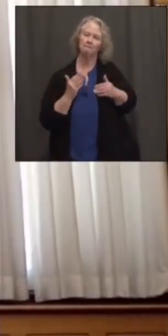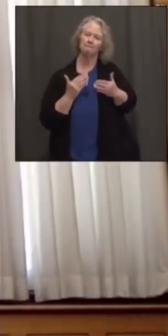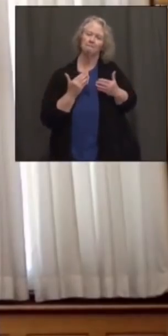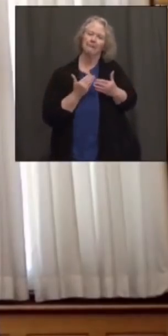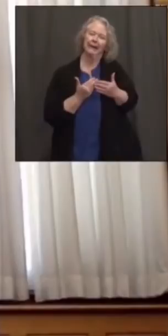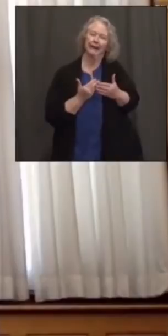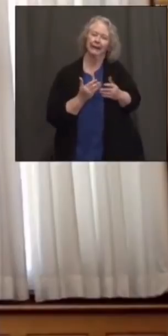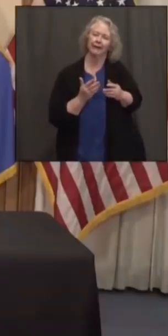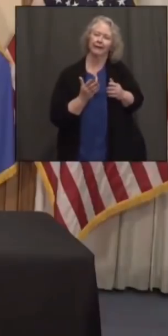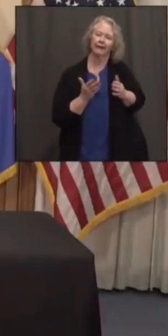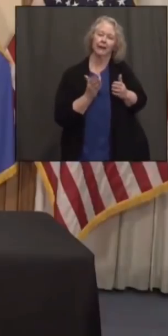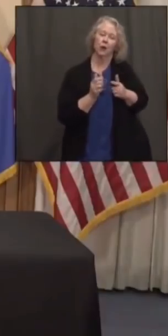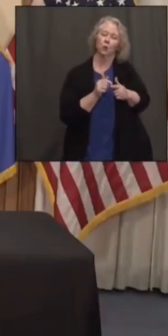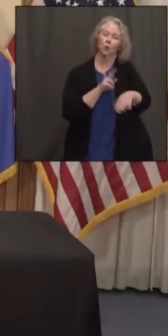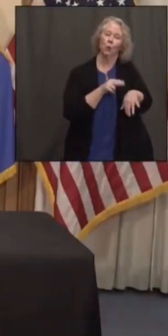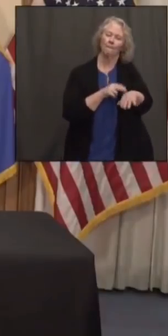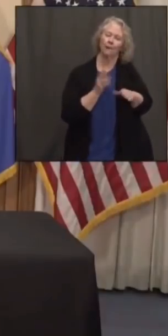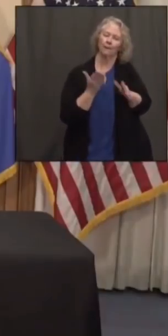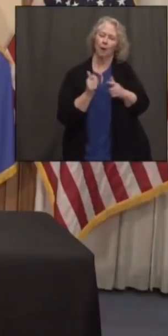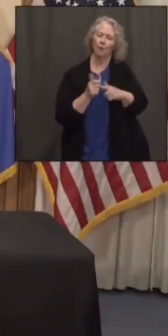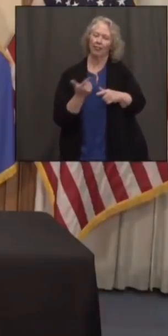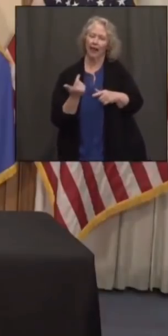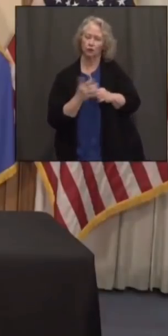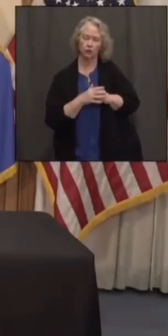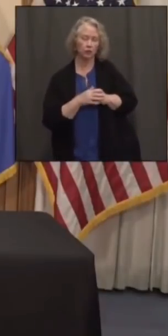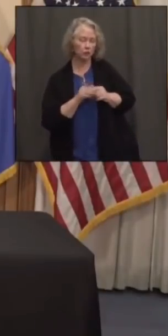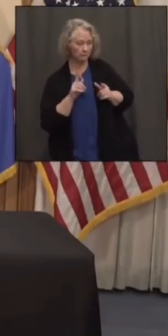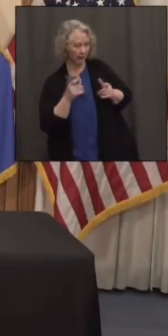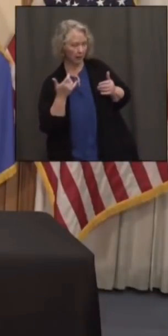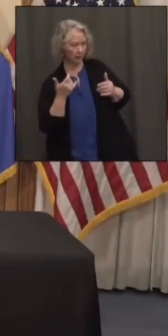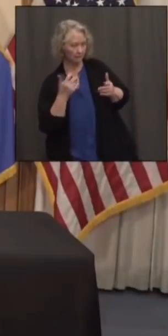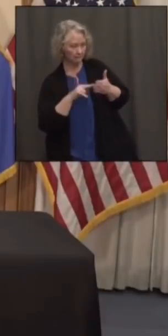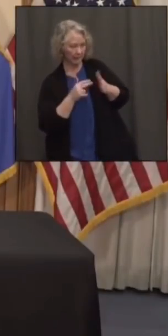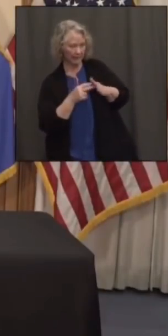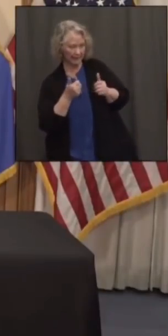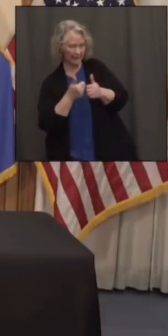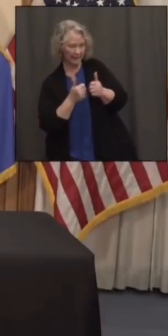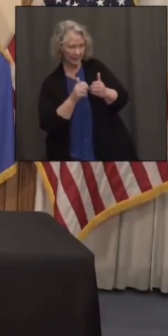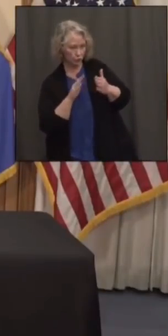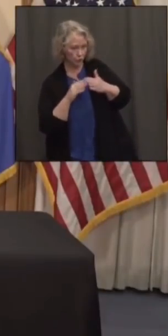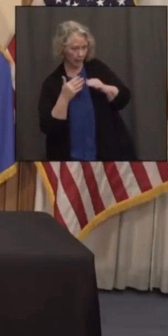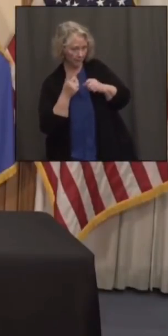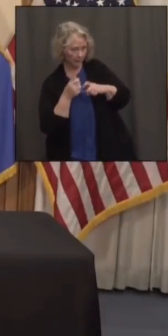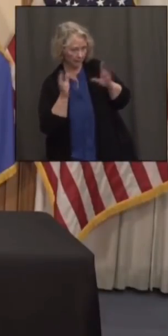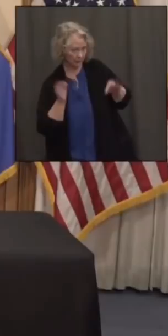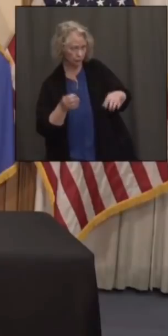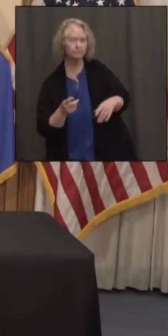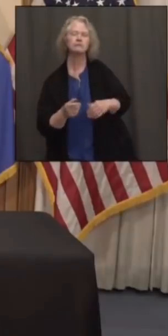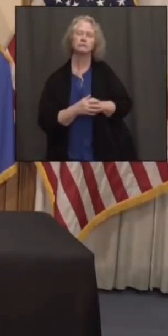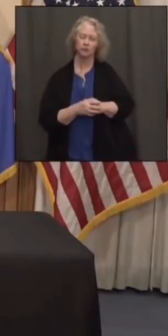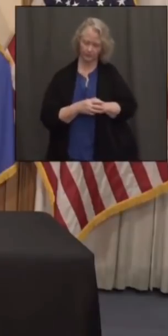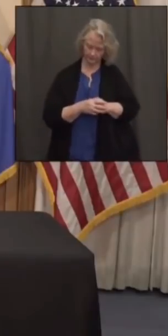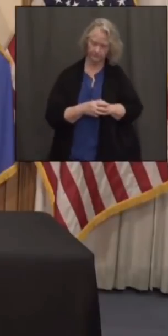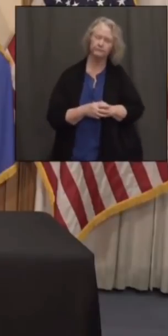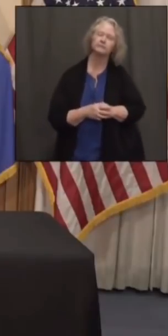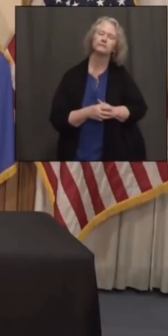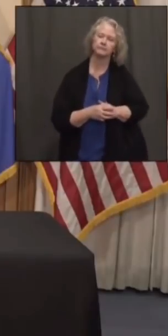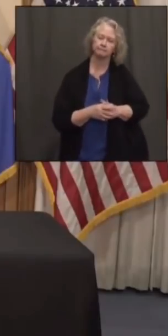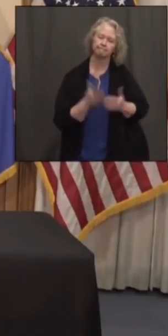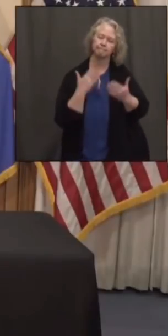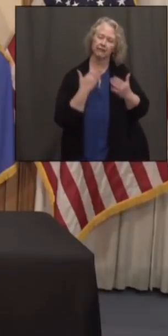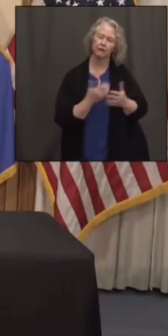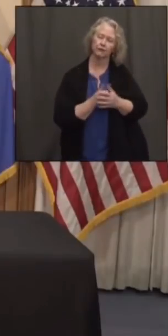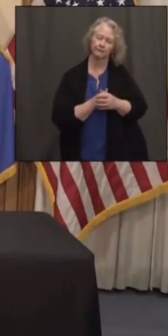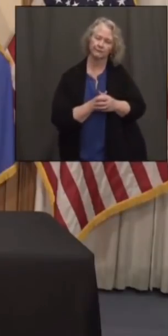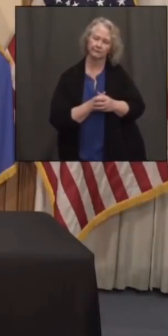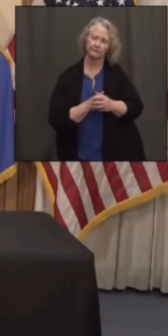we had last year. Got it. But it will be up to the towns. Towns will have the final say. That's correct. Thank you very